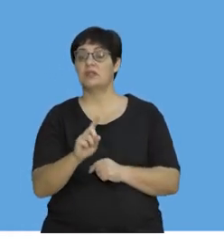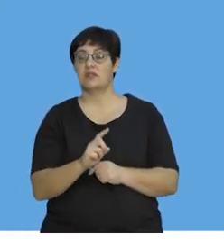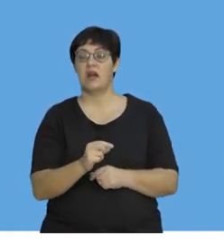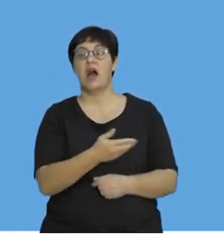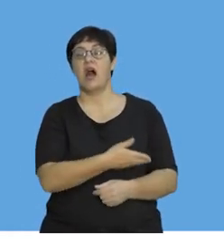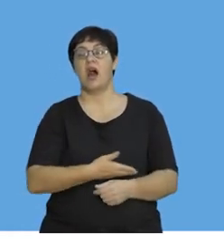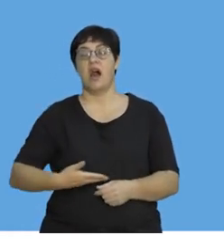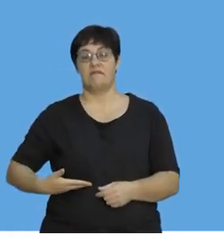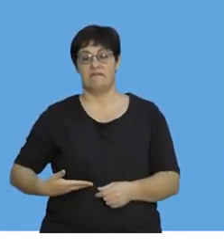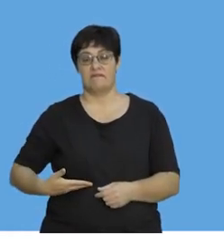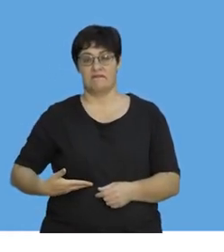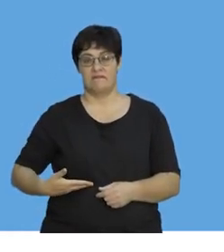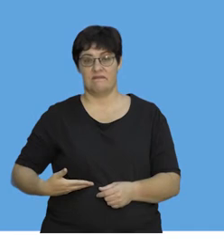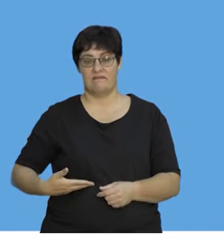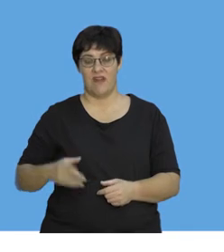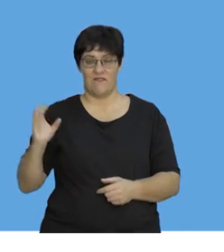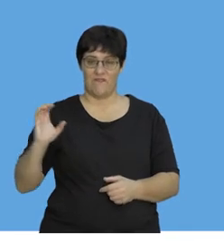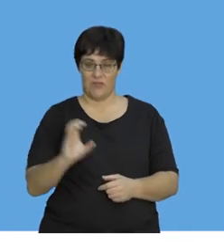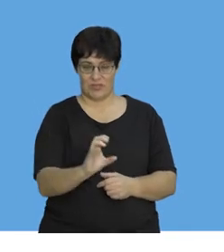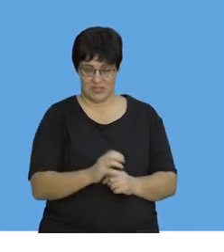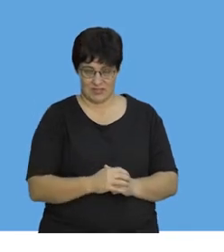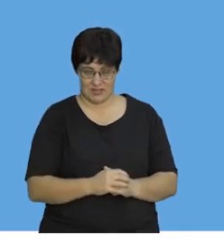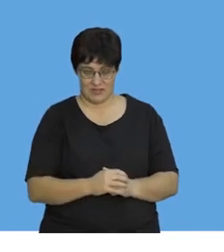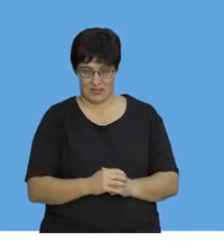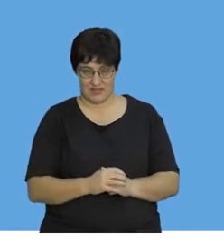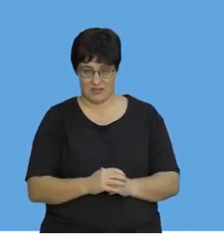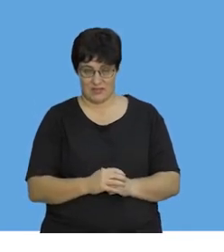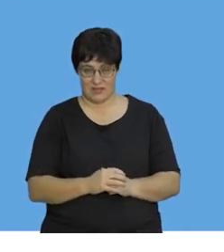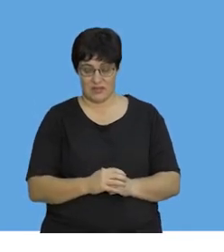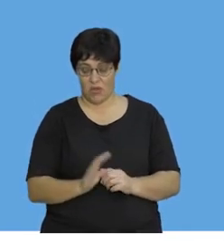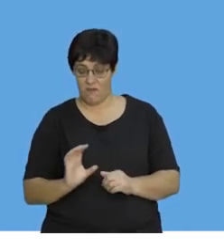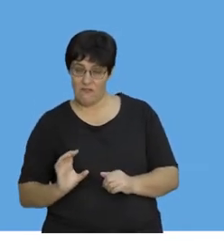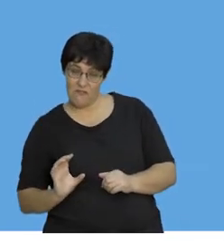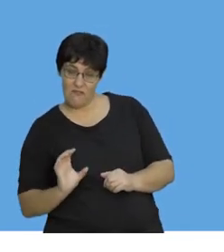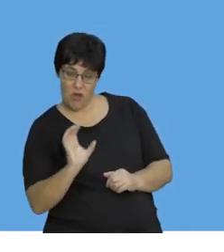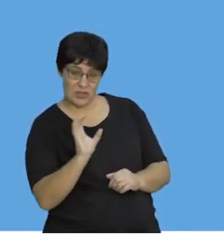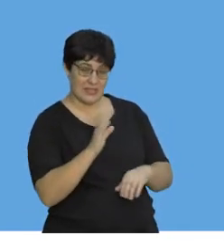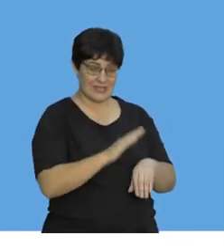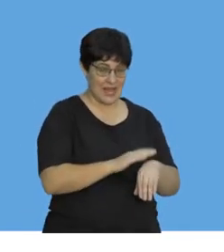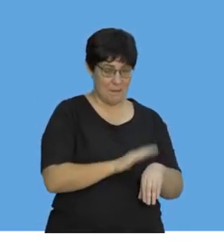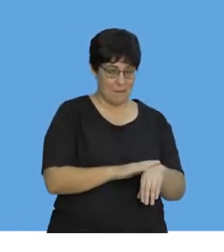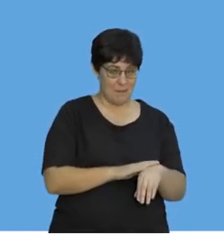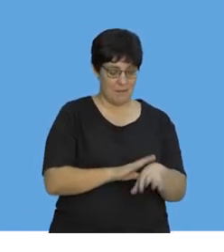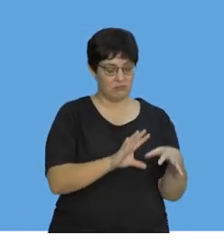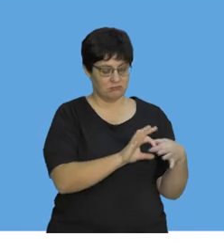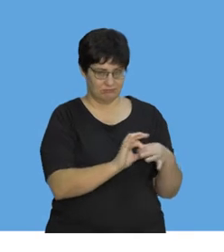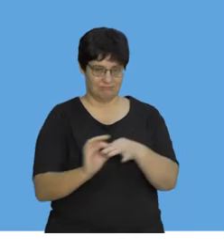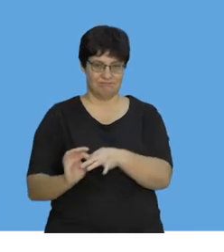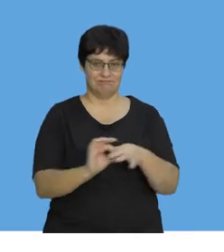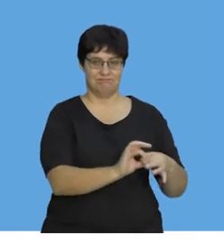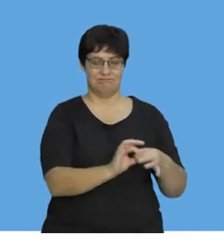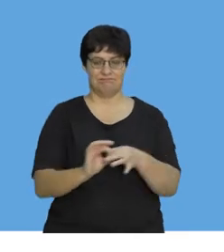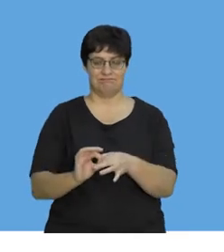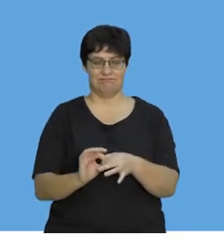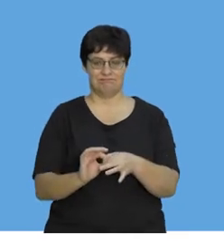half the force. So, force and time are related.